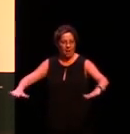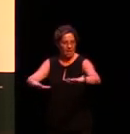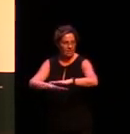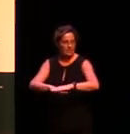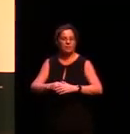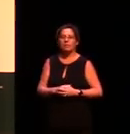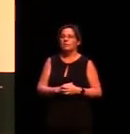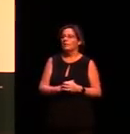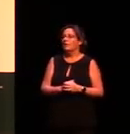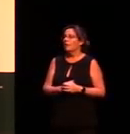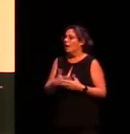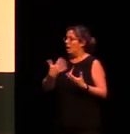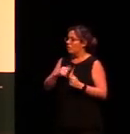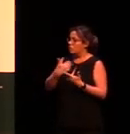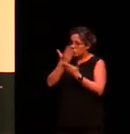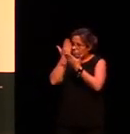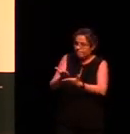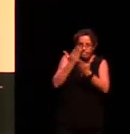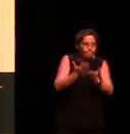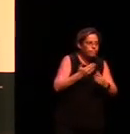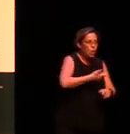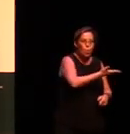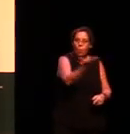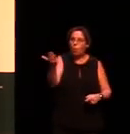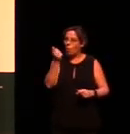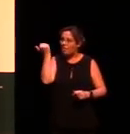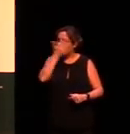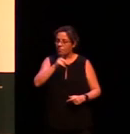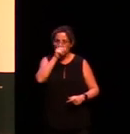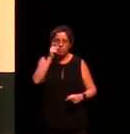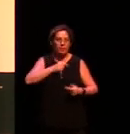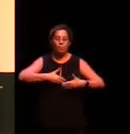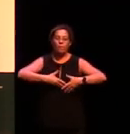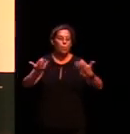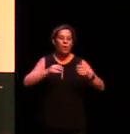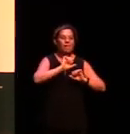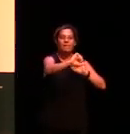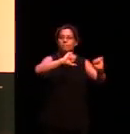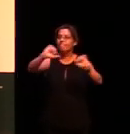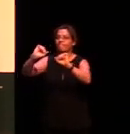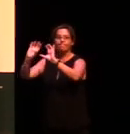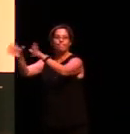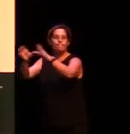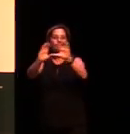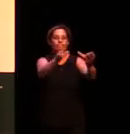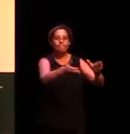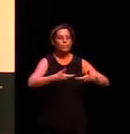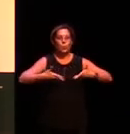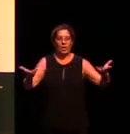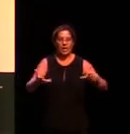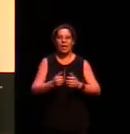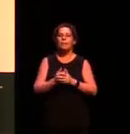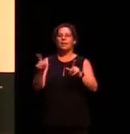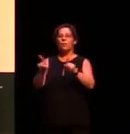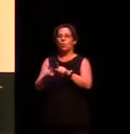acknowledge all of the Indigenous people here today from wherever, wherever your mob is, and as well